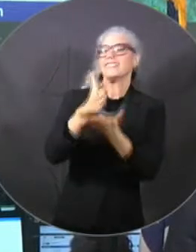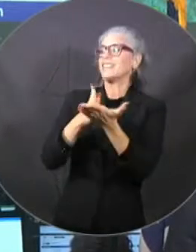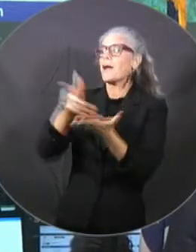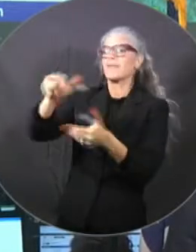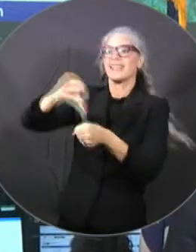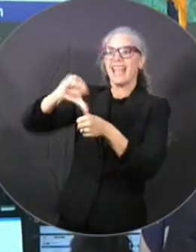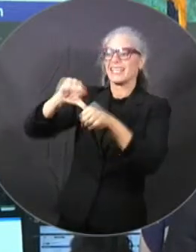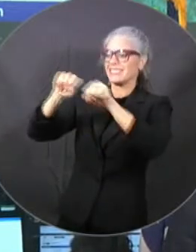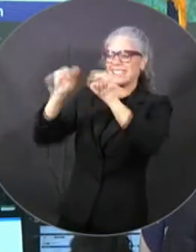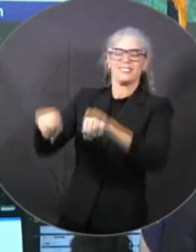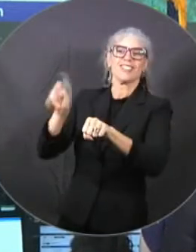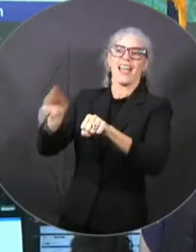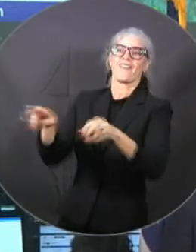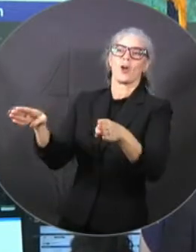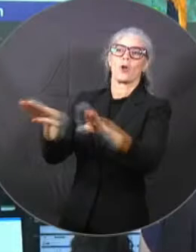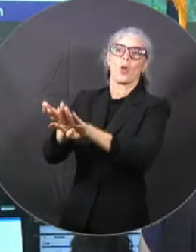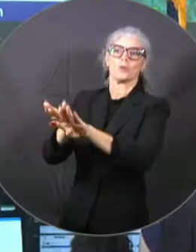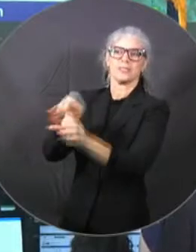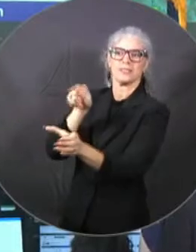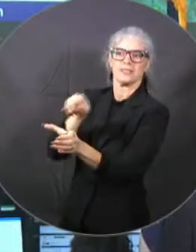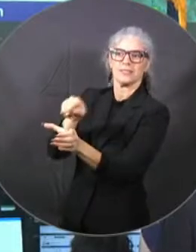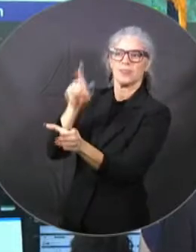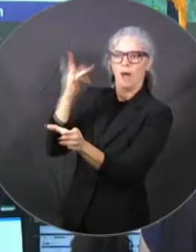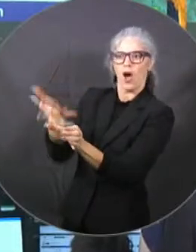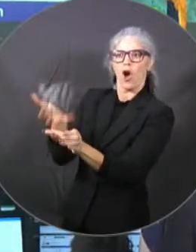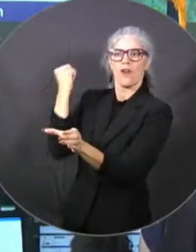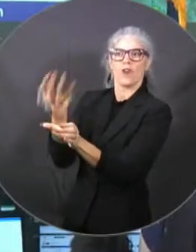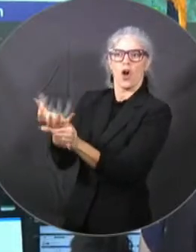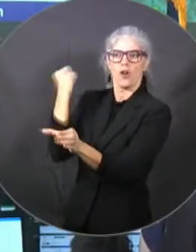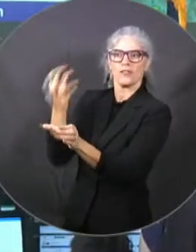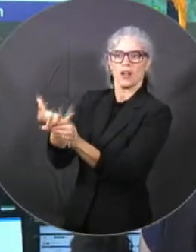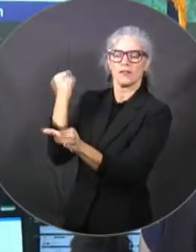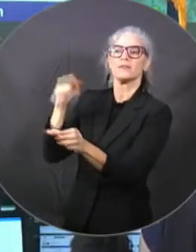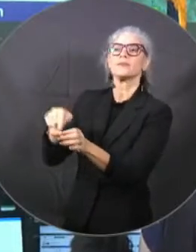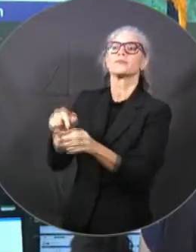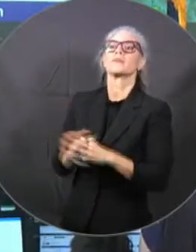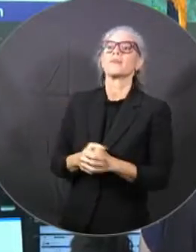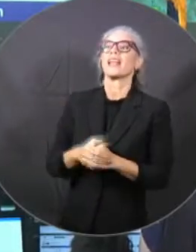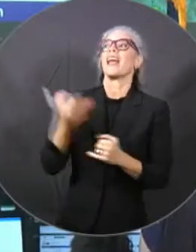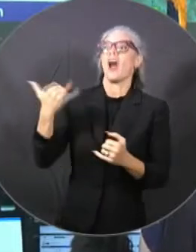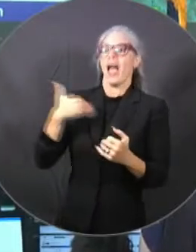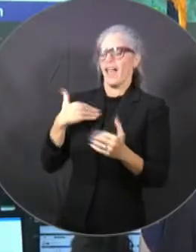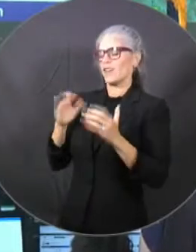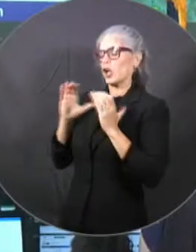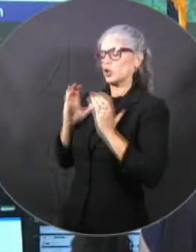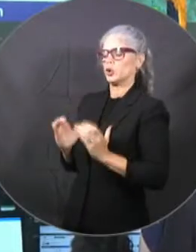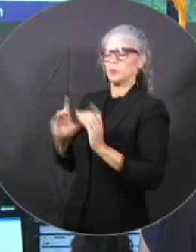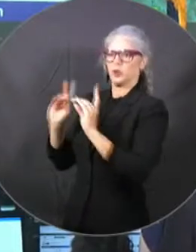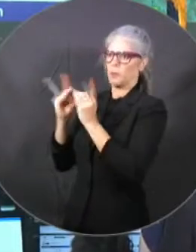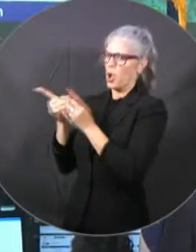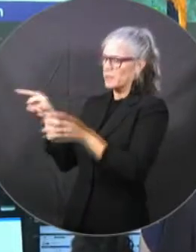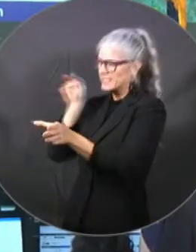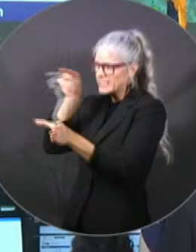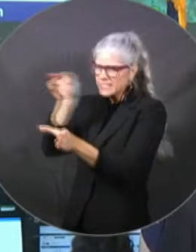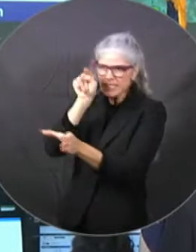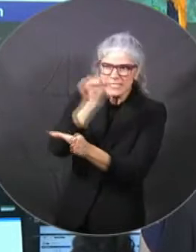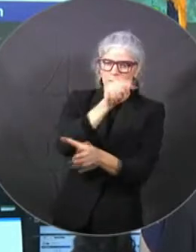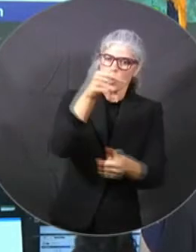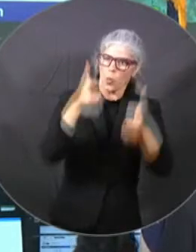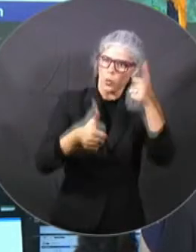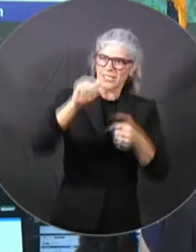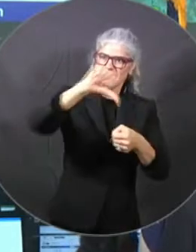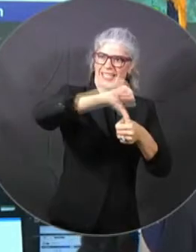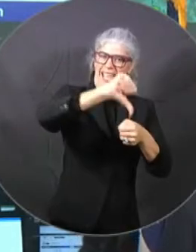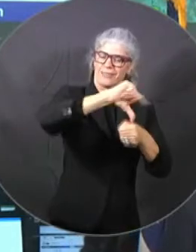Services Division is doing a great job identifying the stations and identifying which fuel is contaminated. You know, the